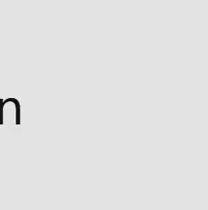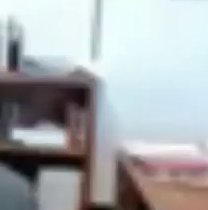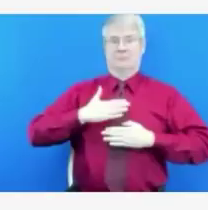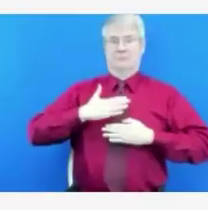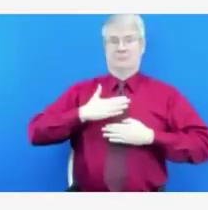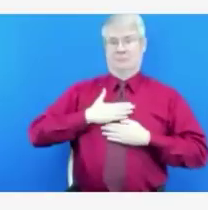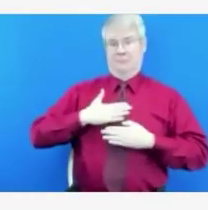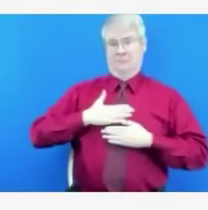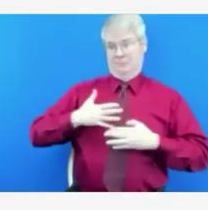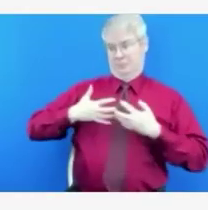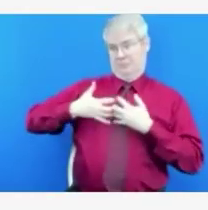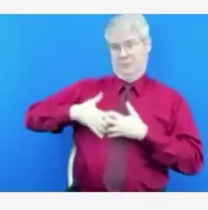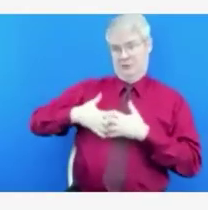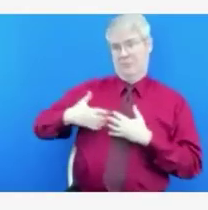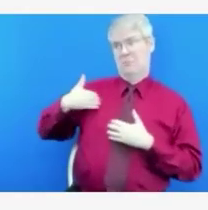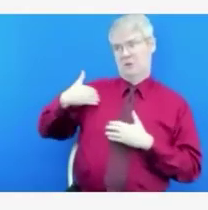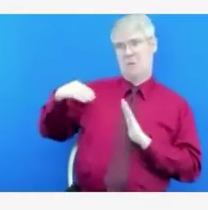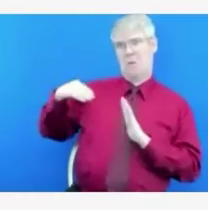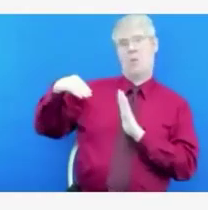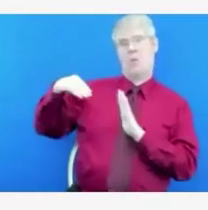sharing that chart.